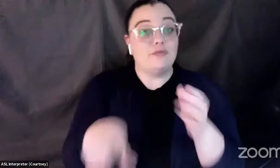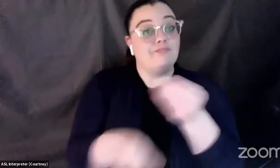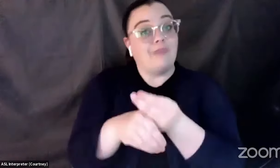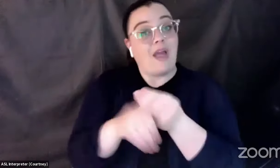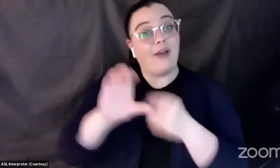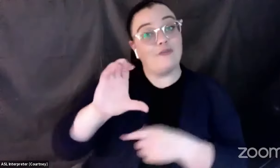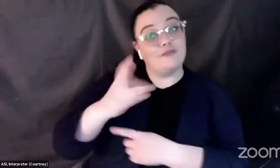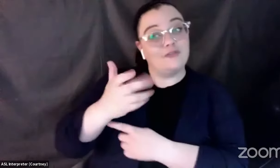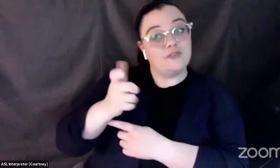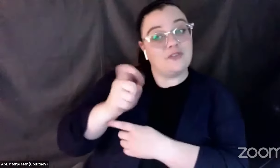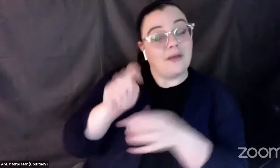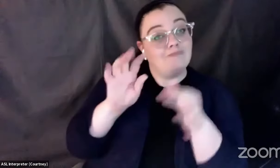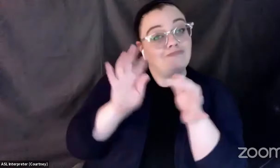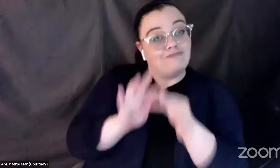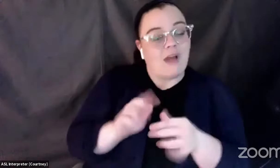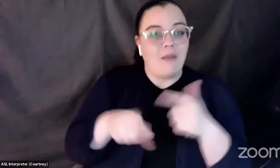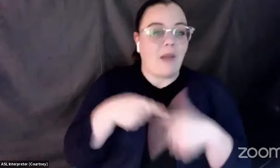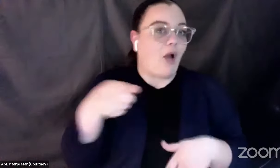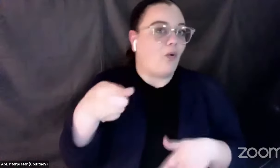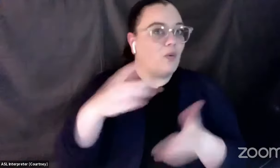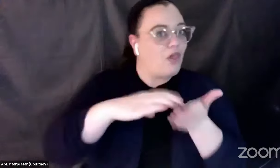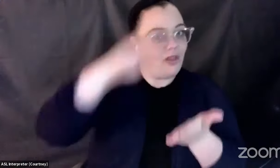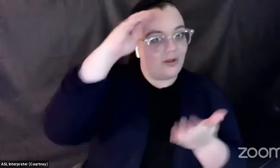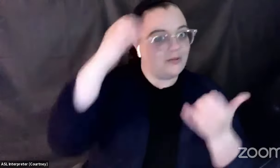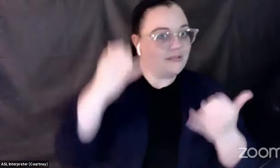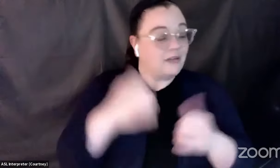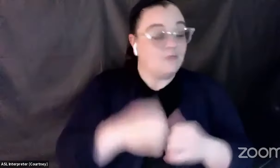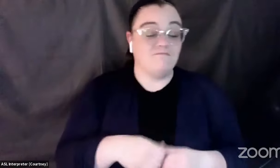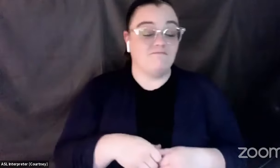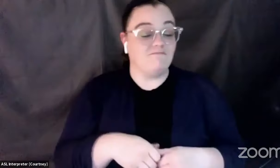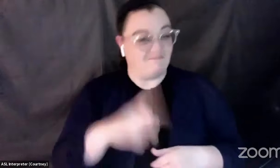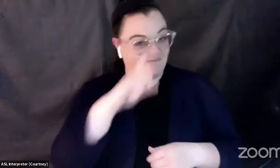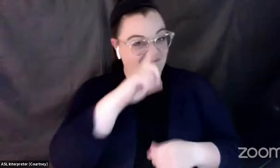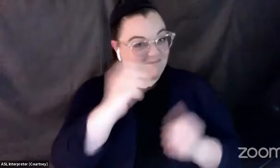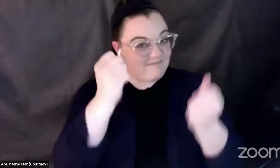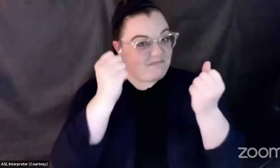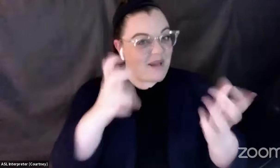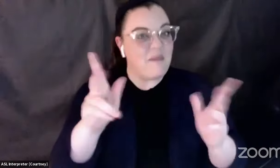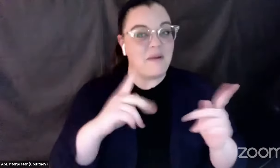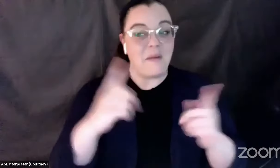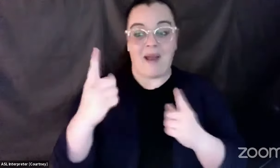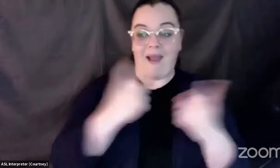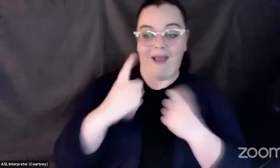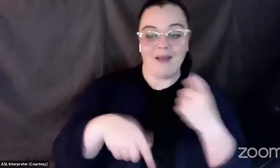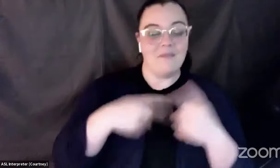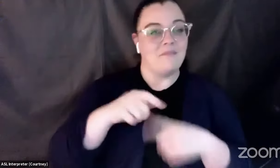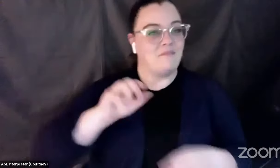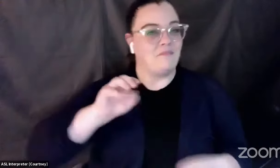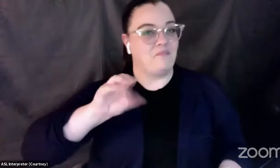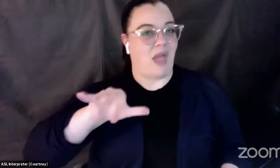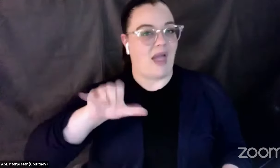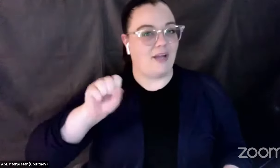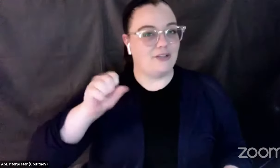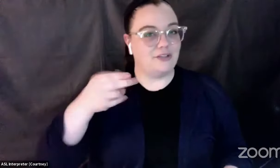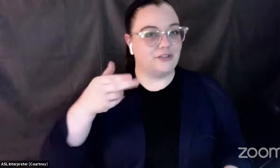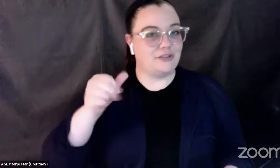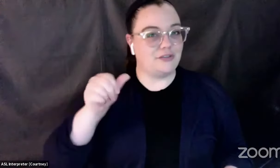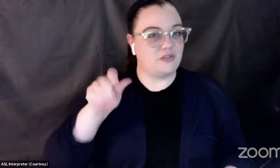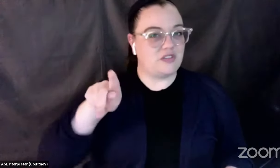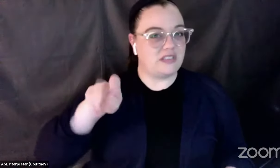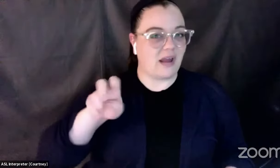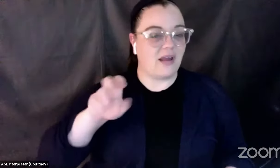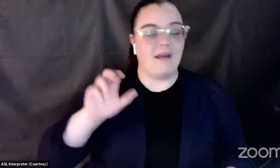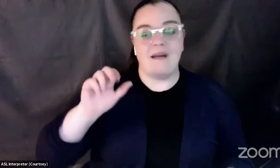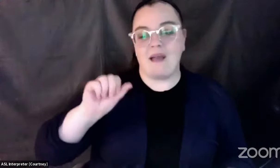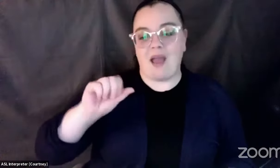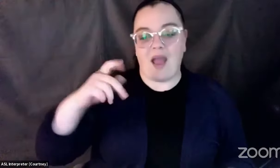We have a lot of questions about the My Shake app and the early warning, and what do those seconds mean